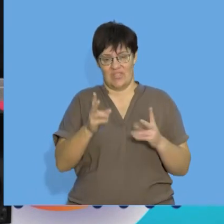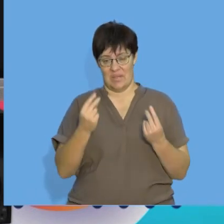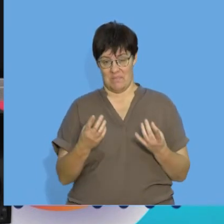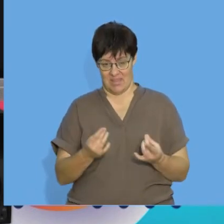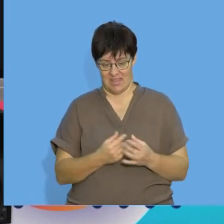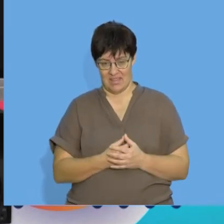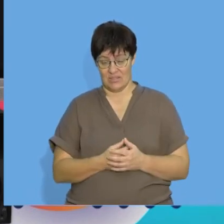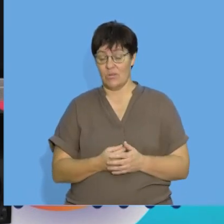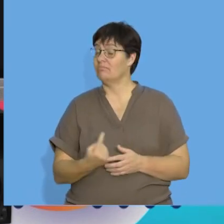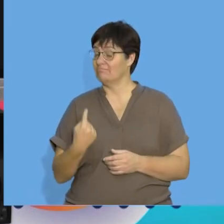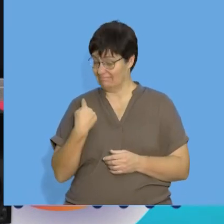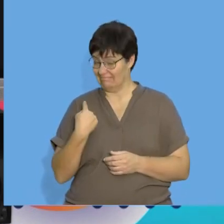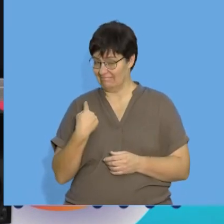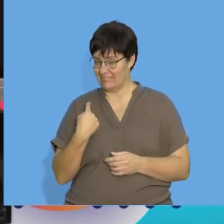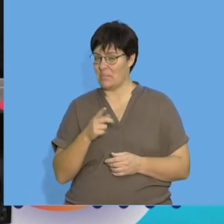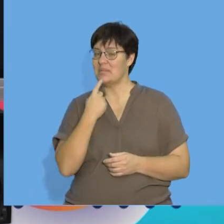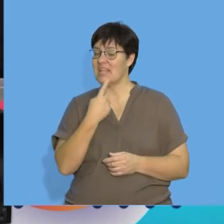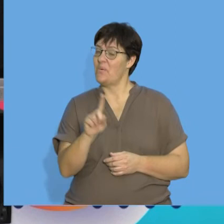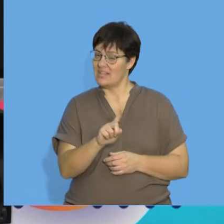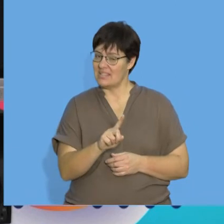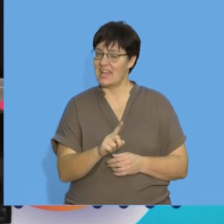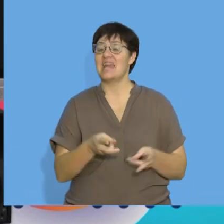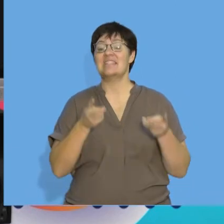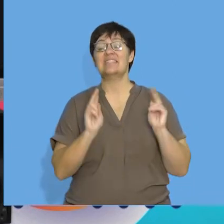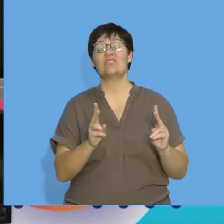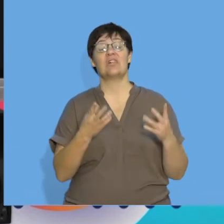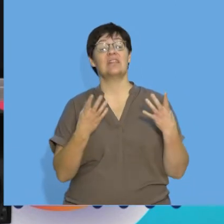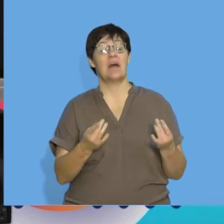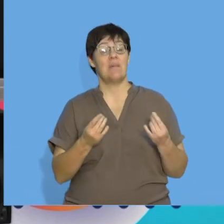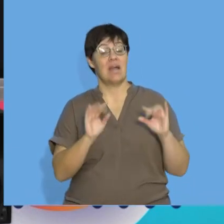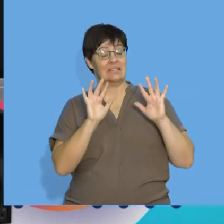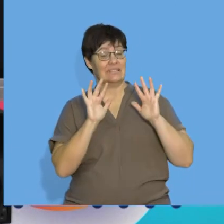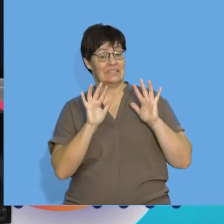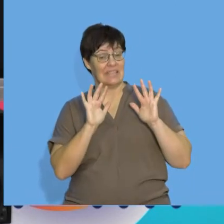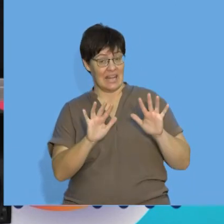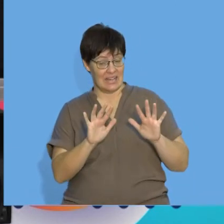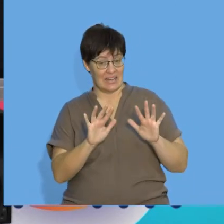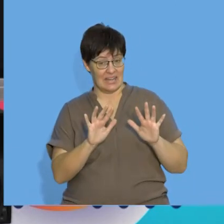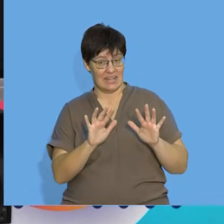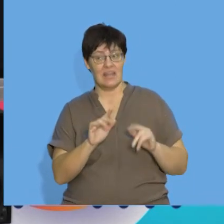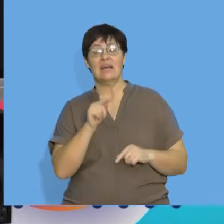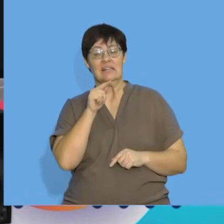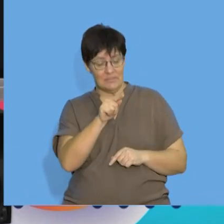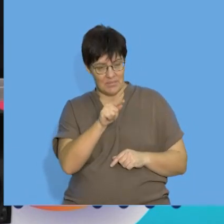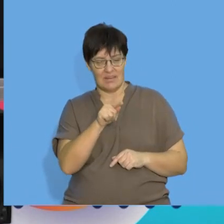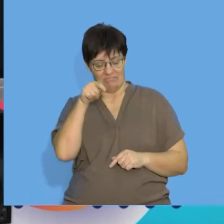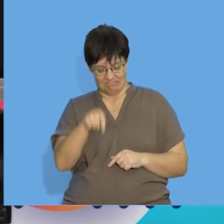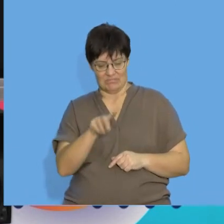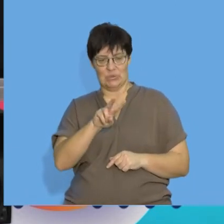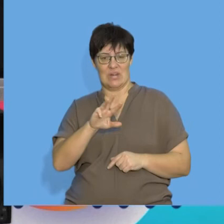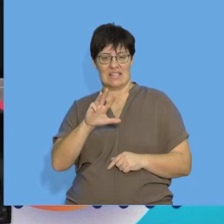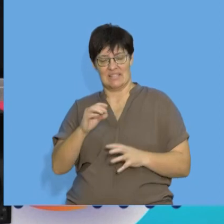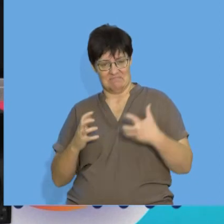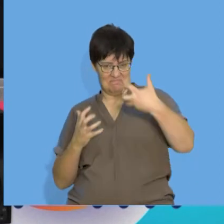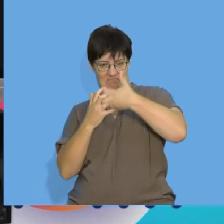numbers so behind me I'm going to say that the natural number of 10 indicates the value of the